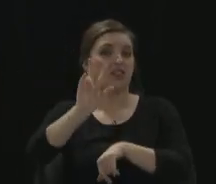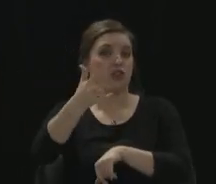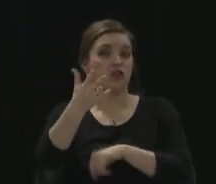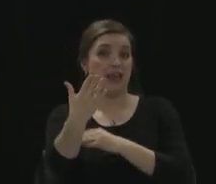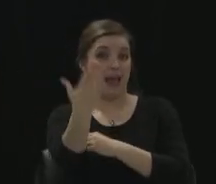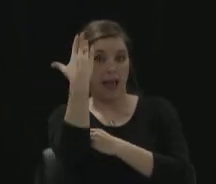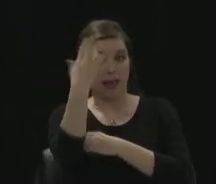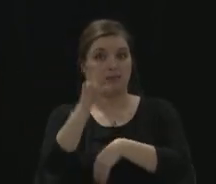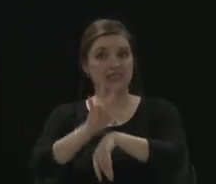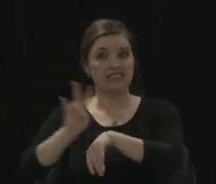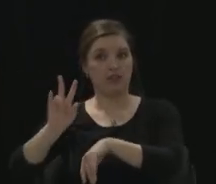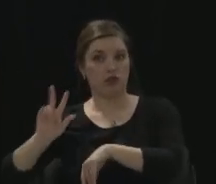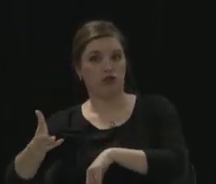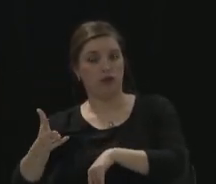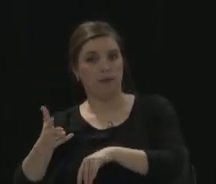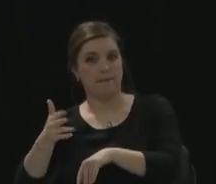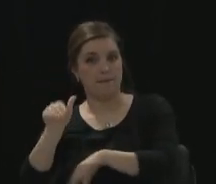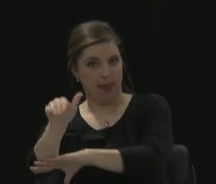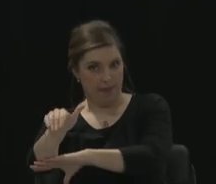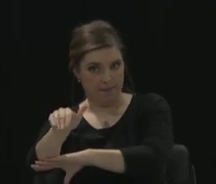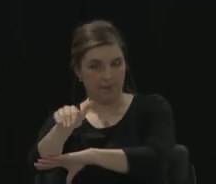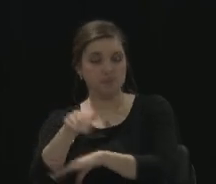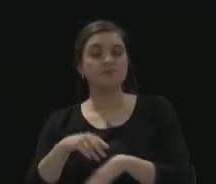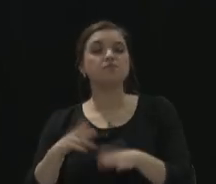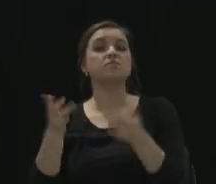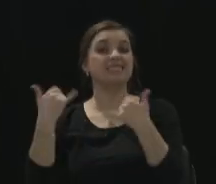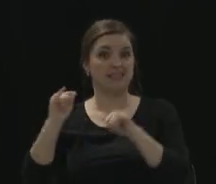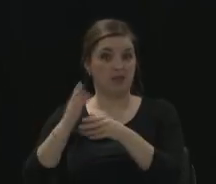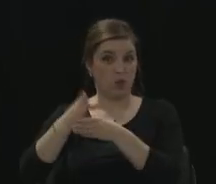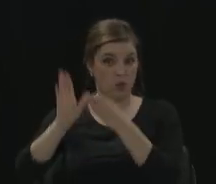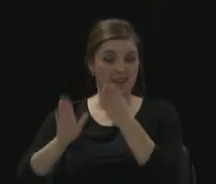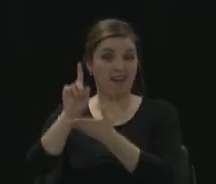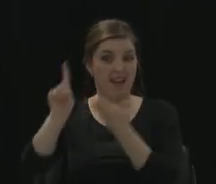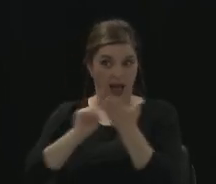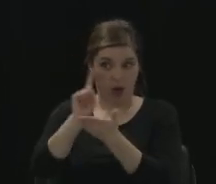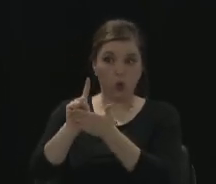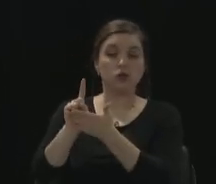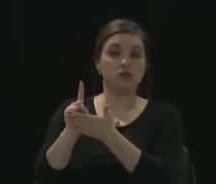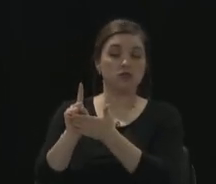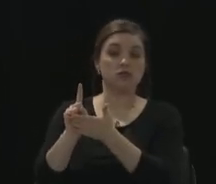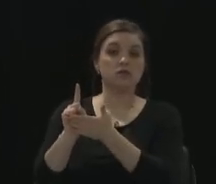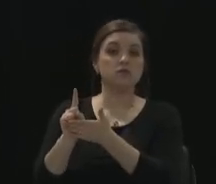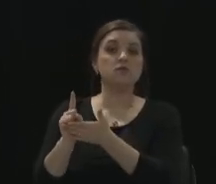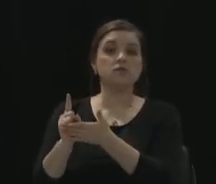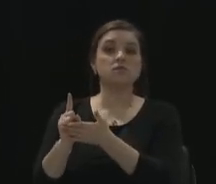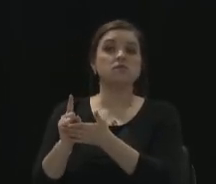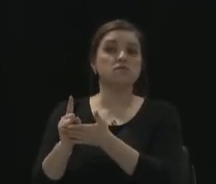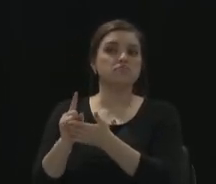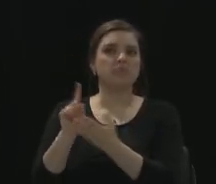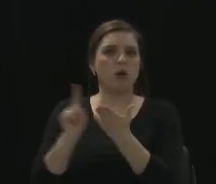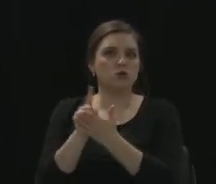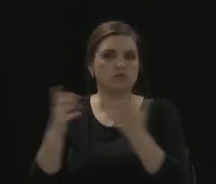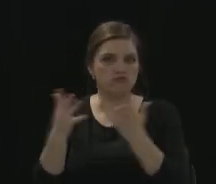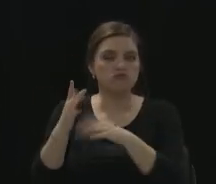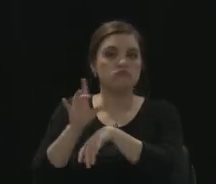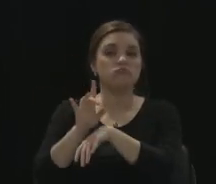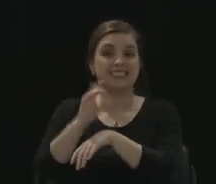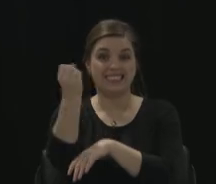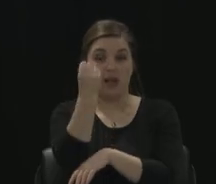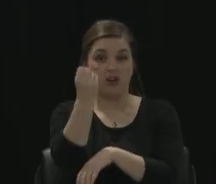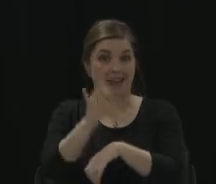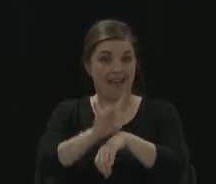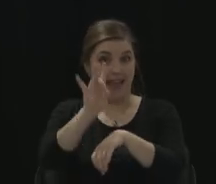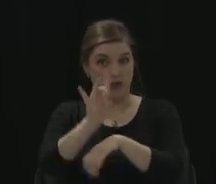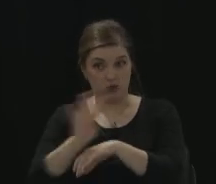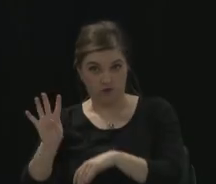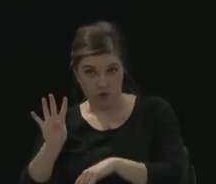to 7.30 p.m. And we still will have the weekend hours on that last weekend, 8 to 4 on Saturday and 1 to